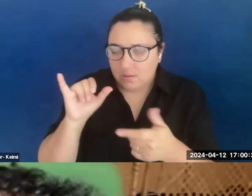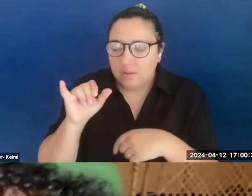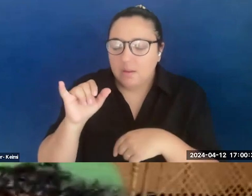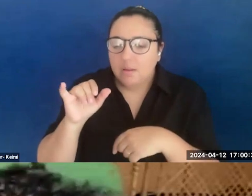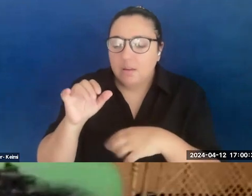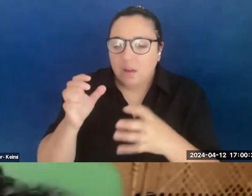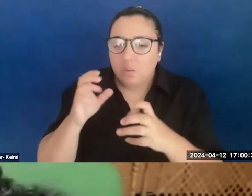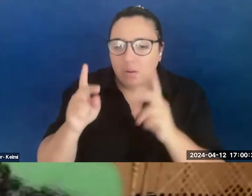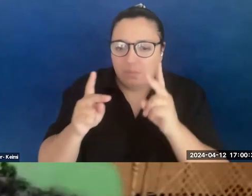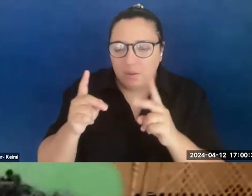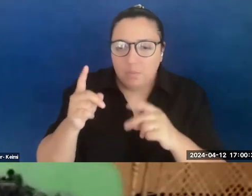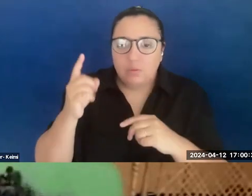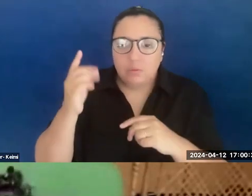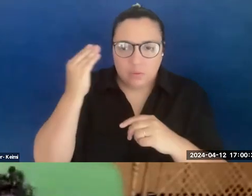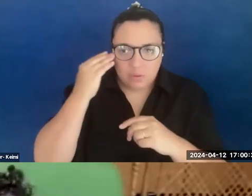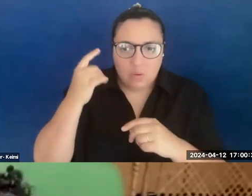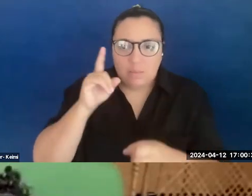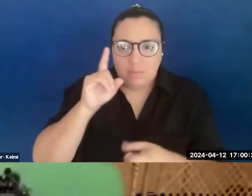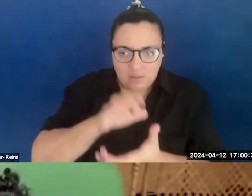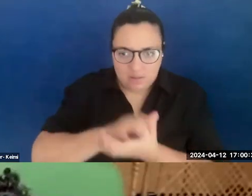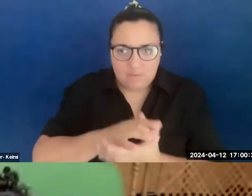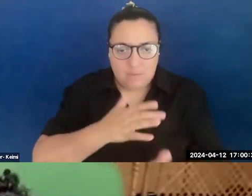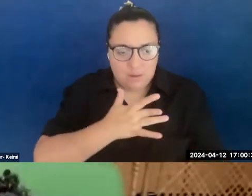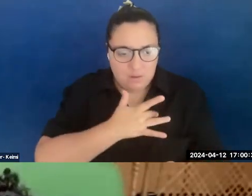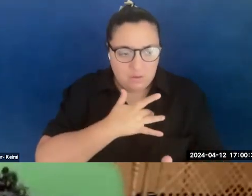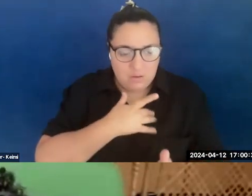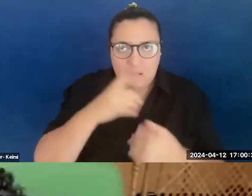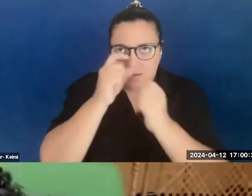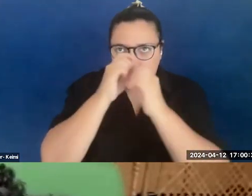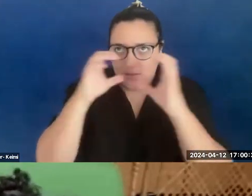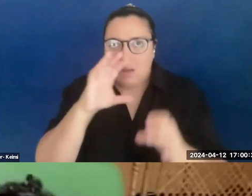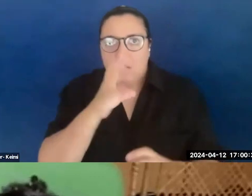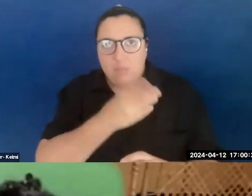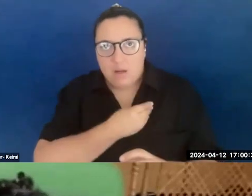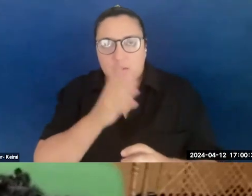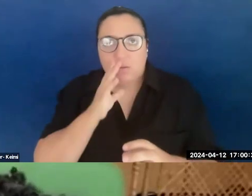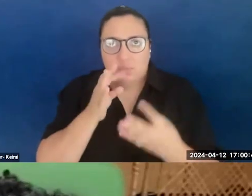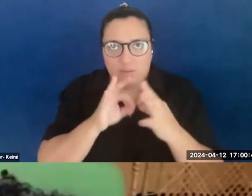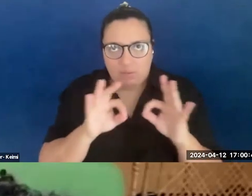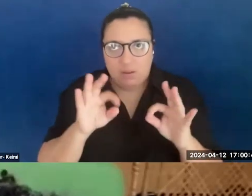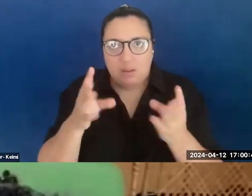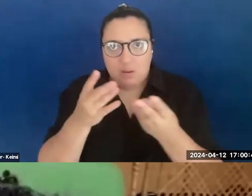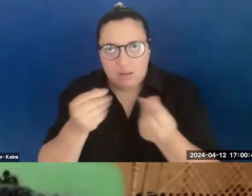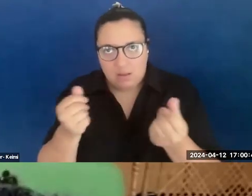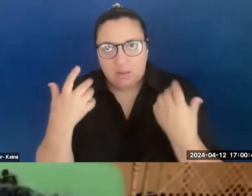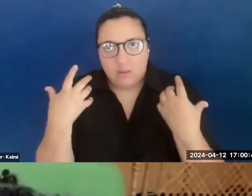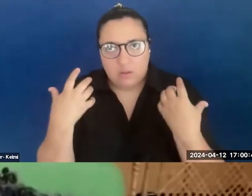to know that I believe in my heart, and I see it. Palestine is free. Palestine is healing. Palestine is thriving.